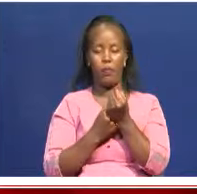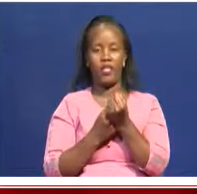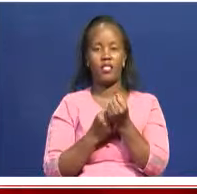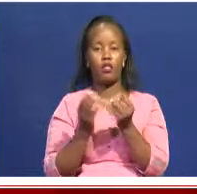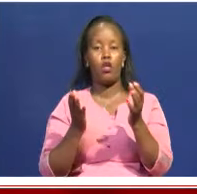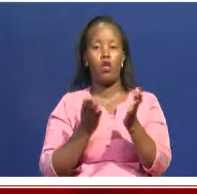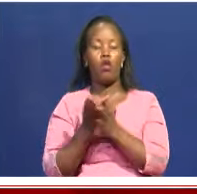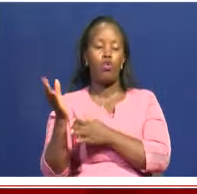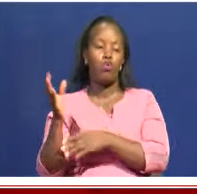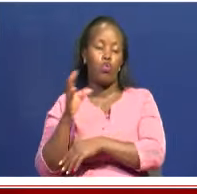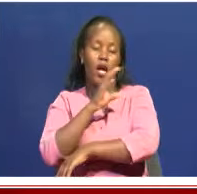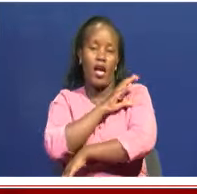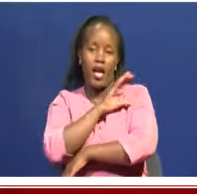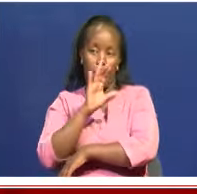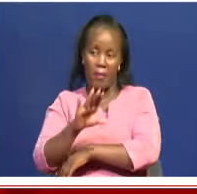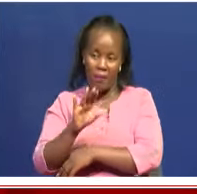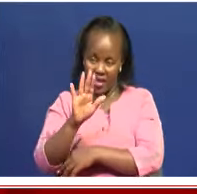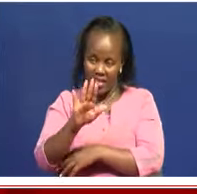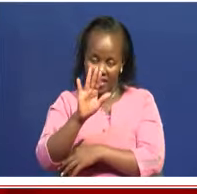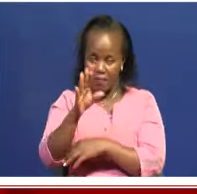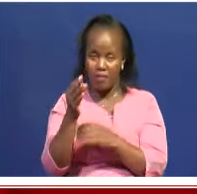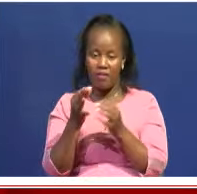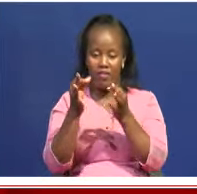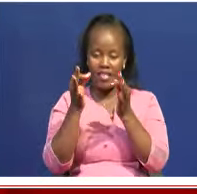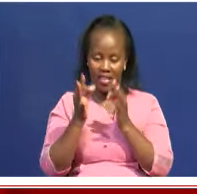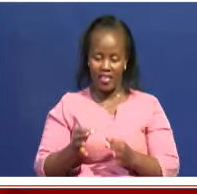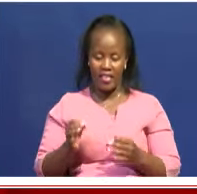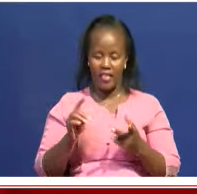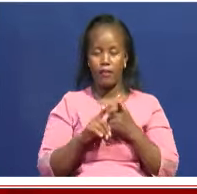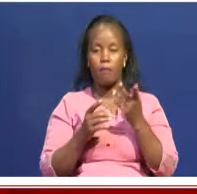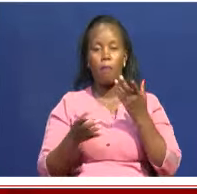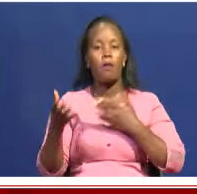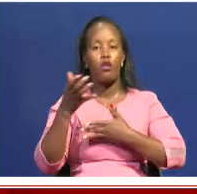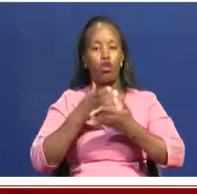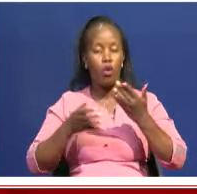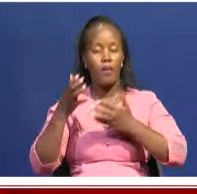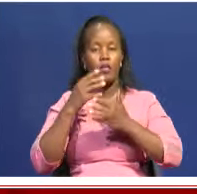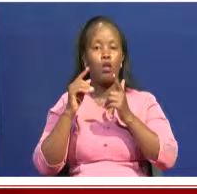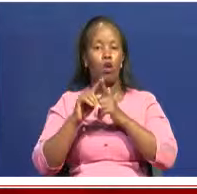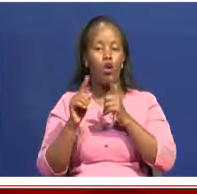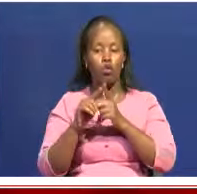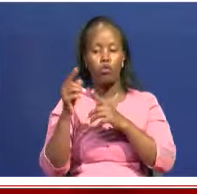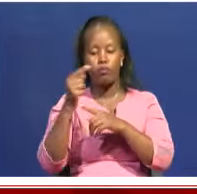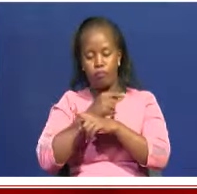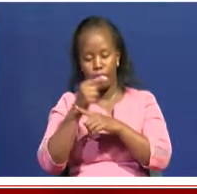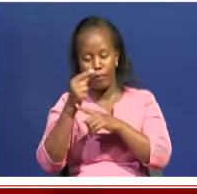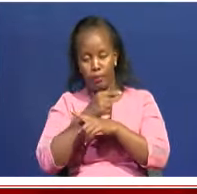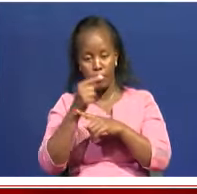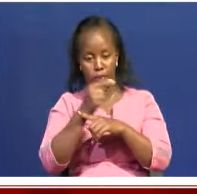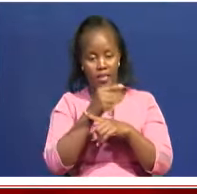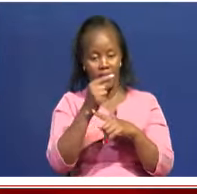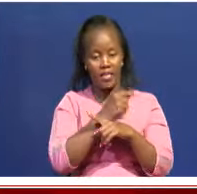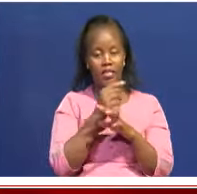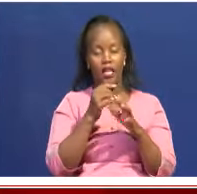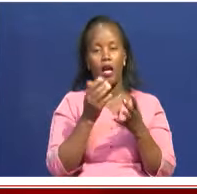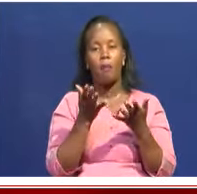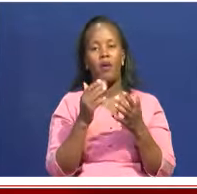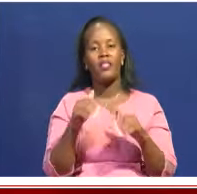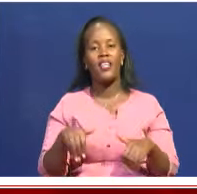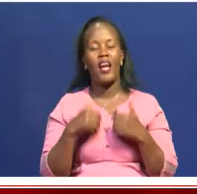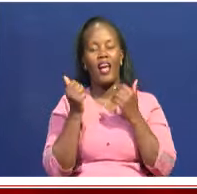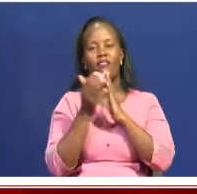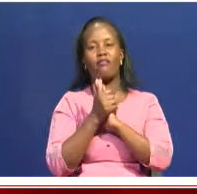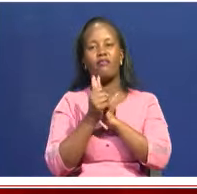By empowering them financially, economically, empowering them by training them on life skills that will give them